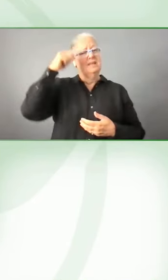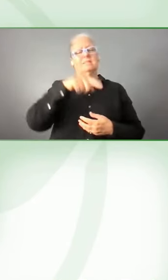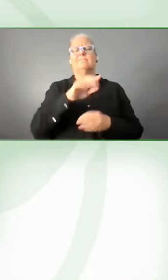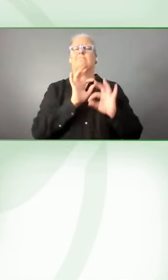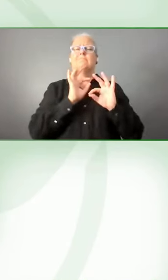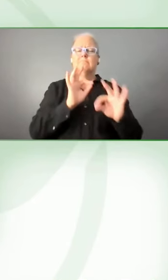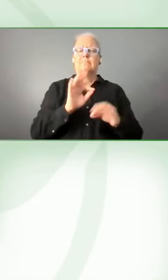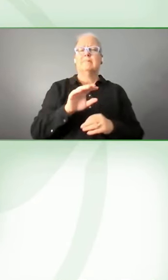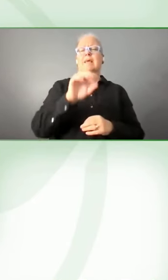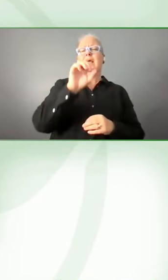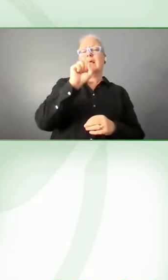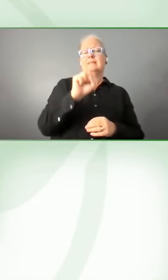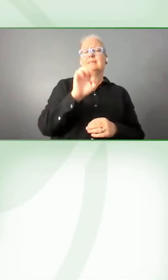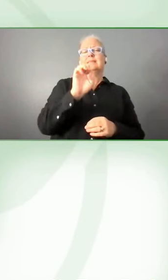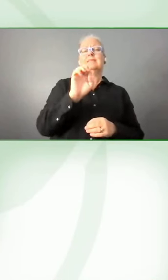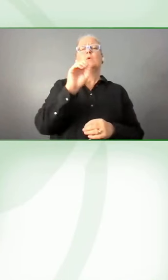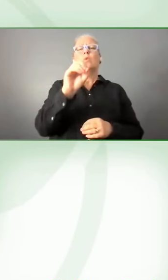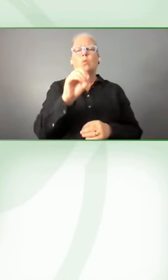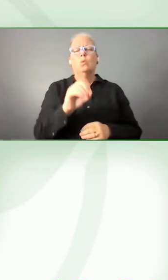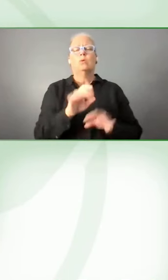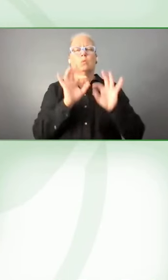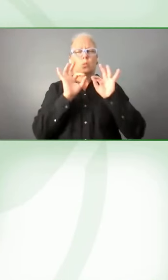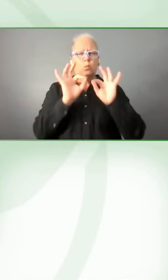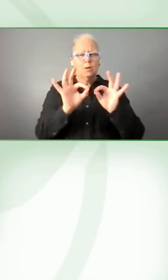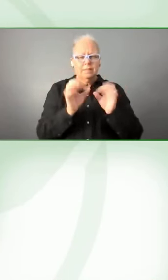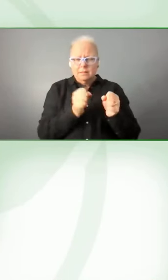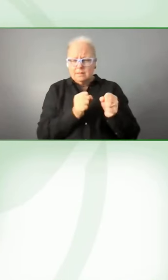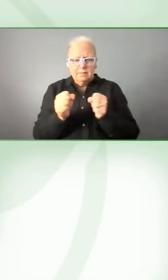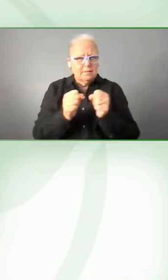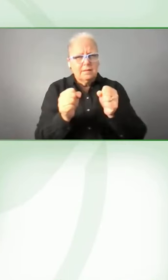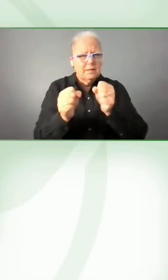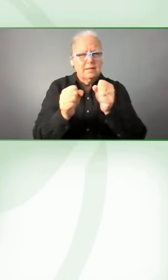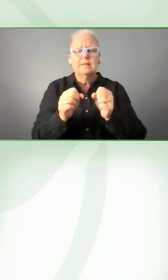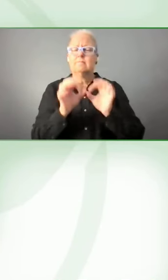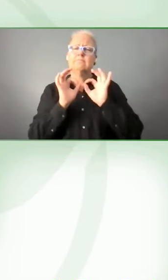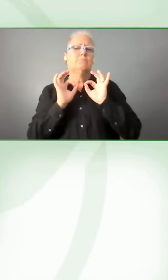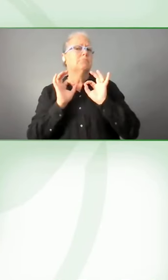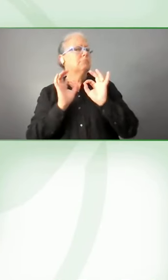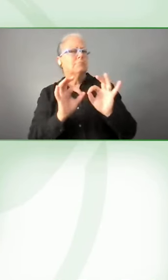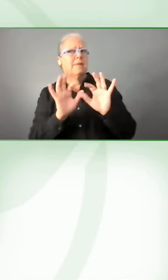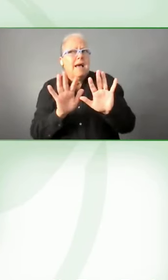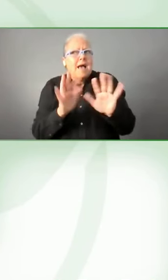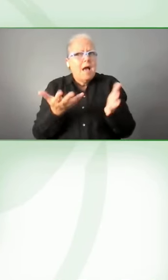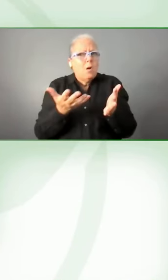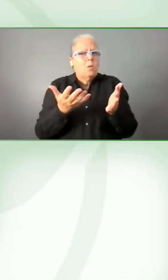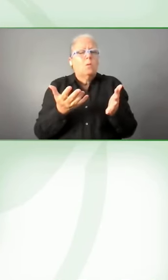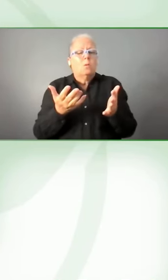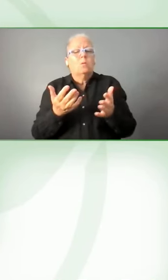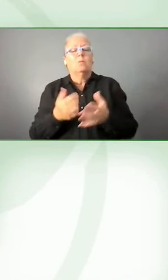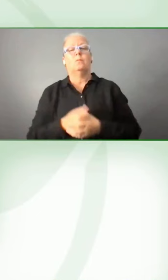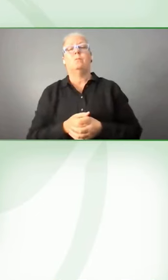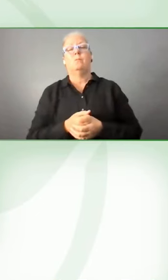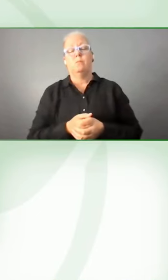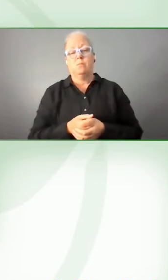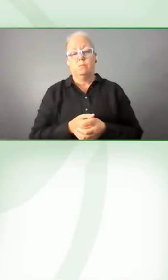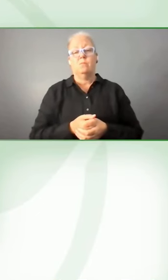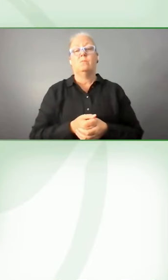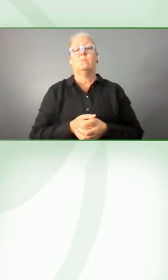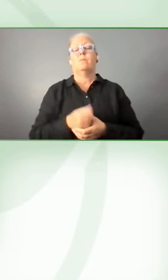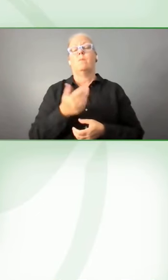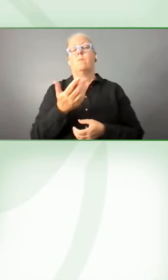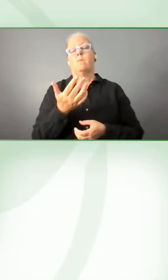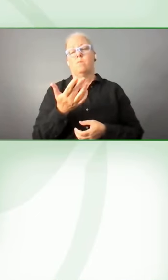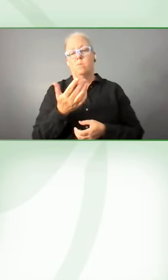strategy in search engines, because we were amazed of the answer from visitors.